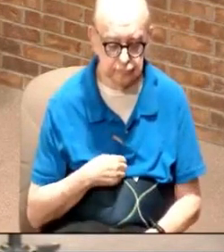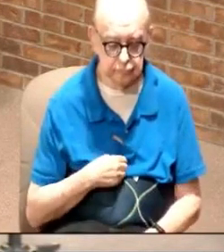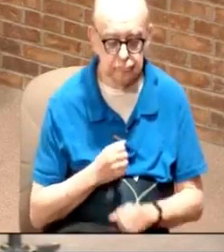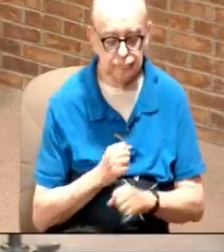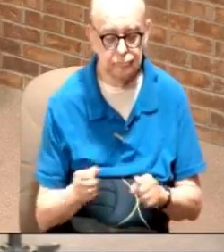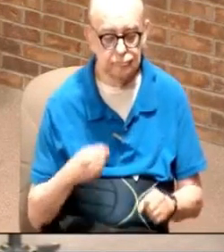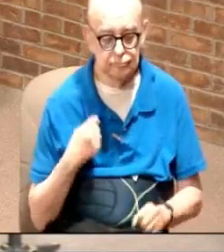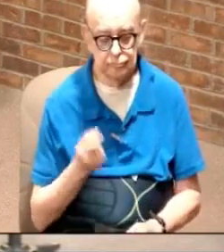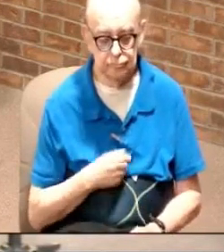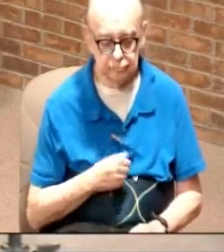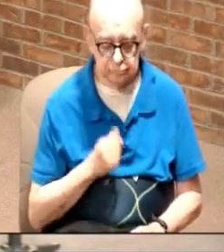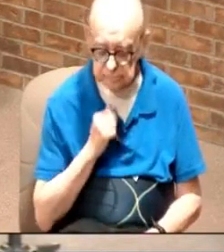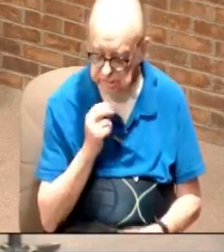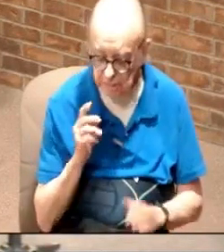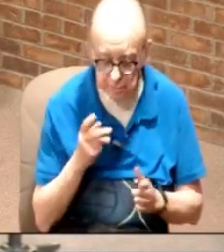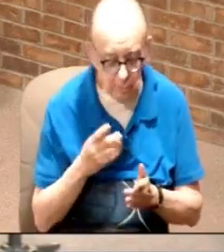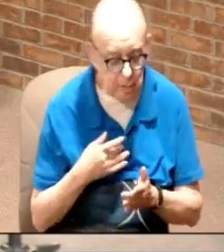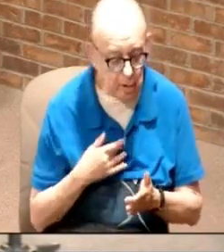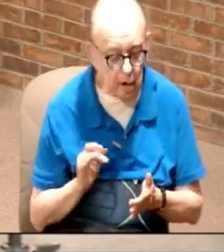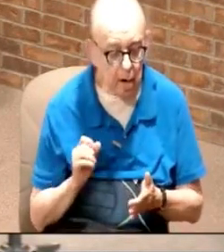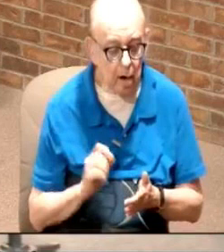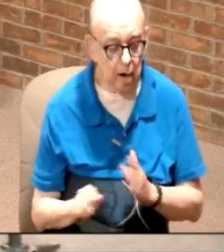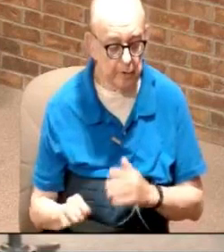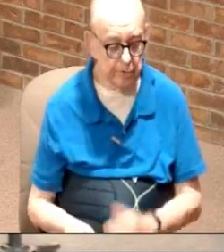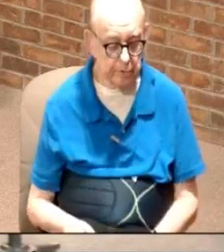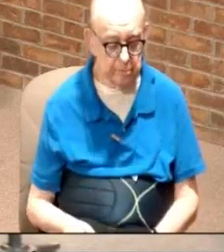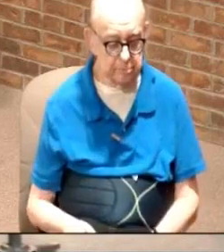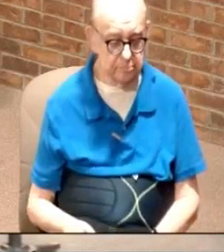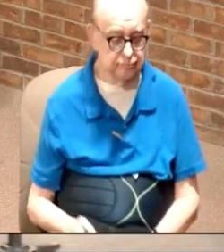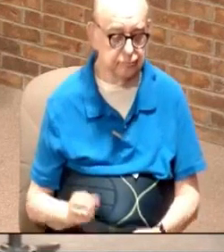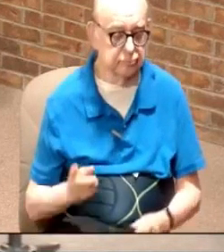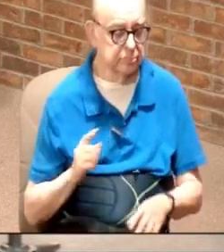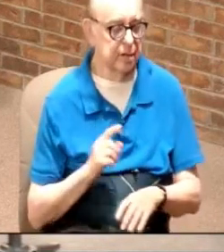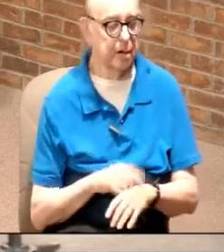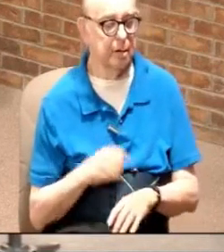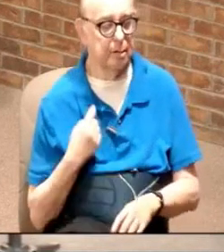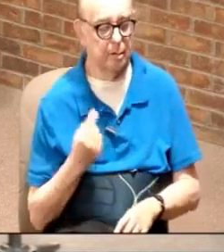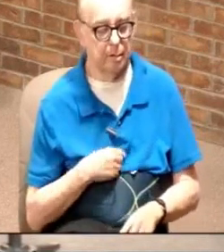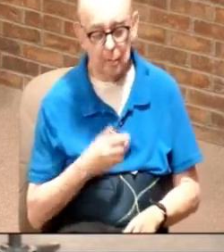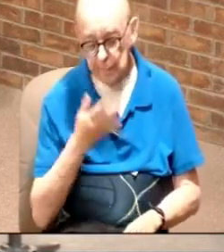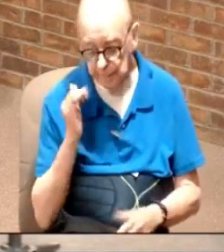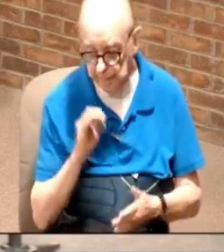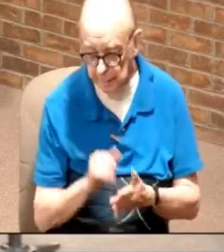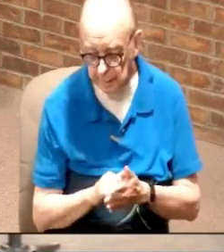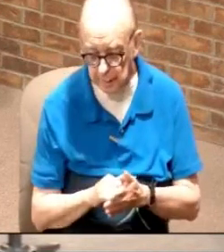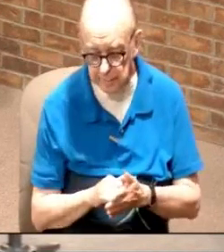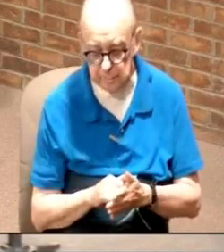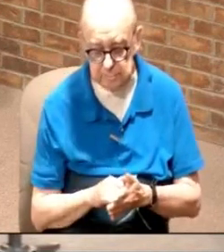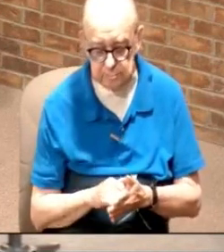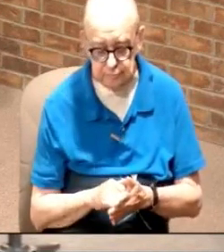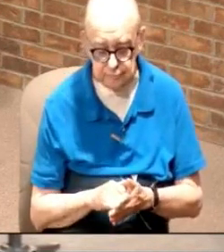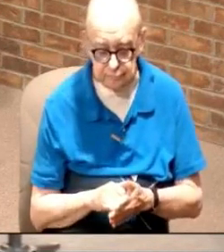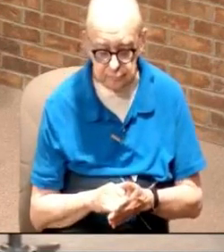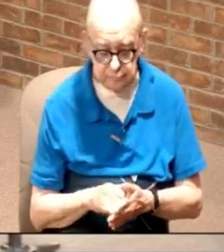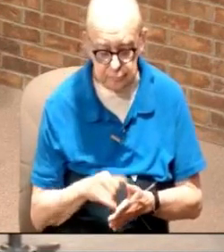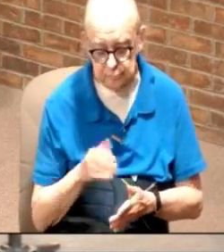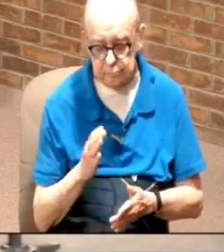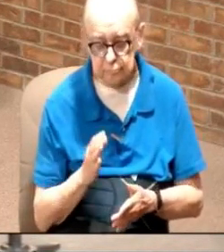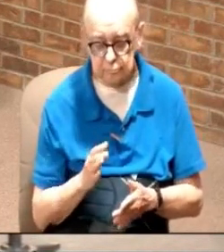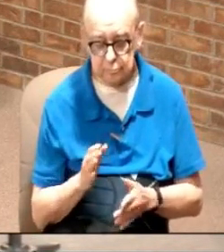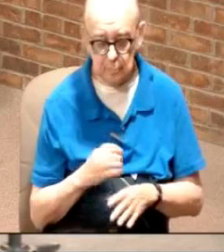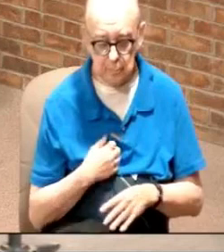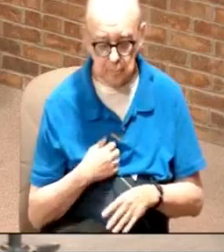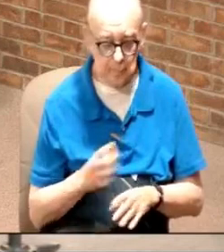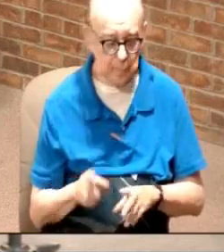protect us, not to harm us. And so many times we forget about this because God